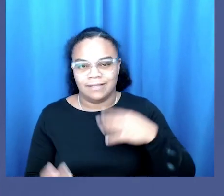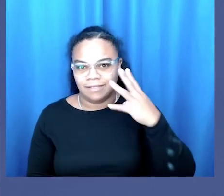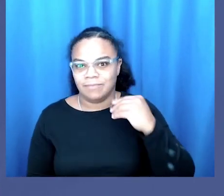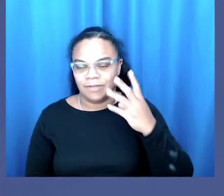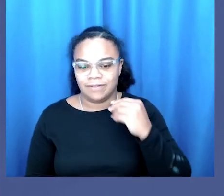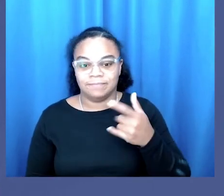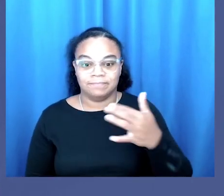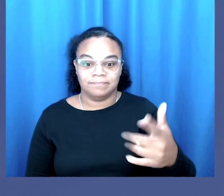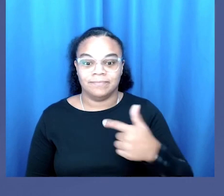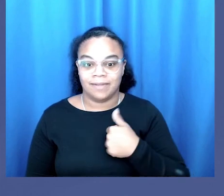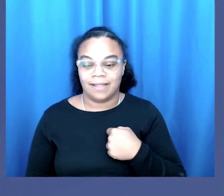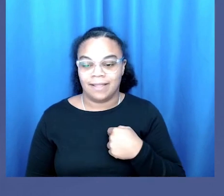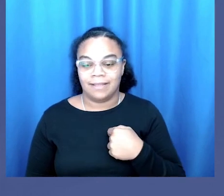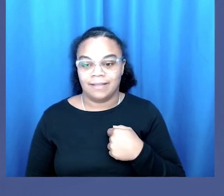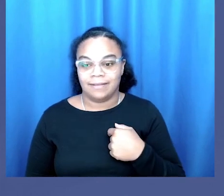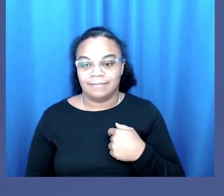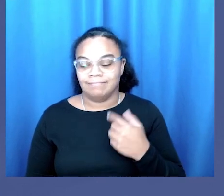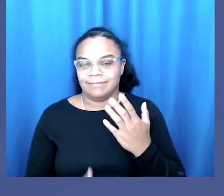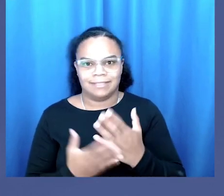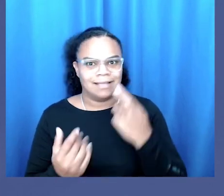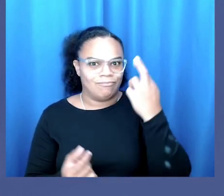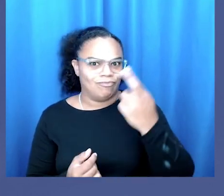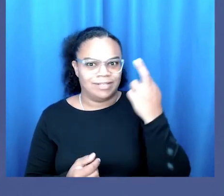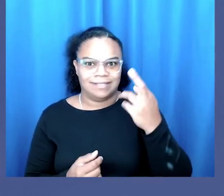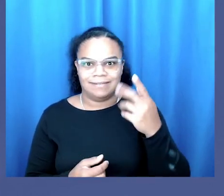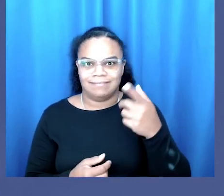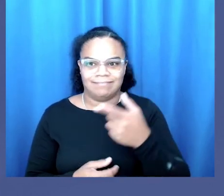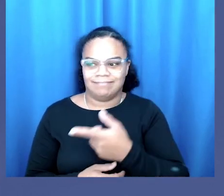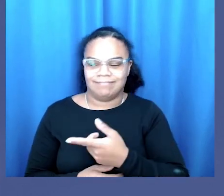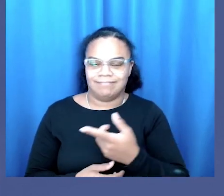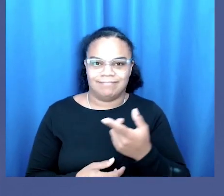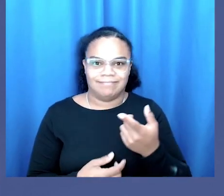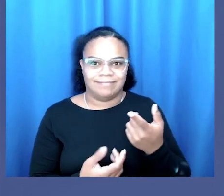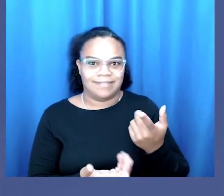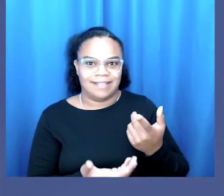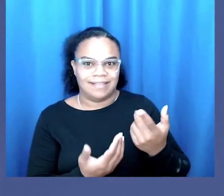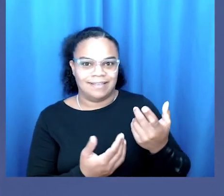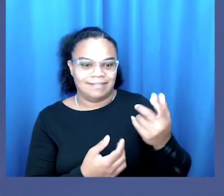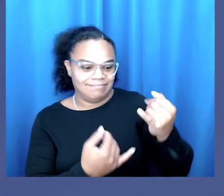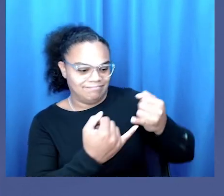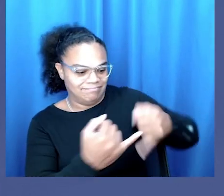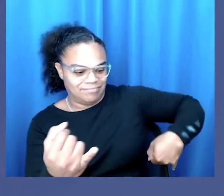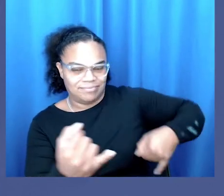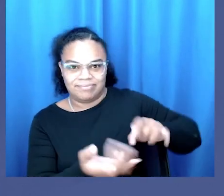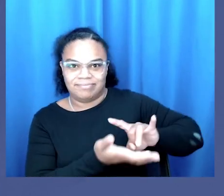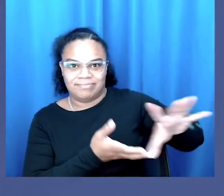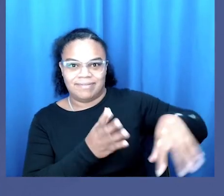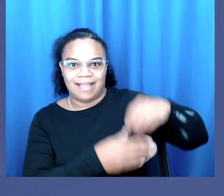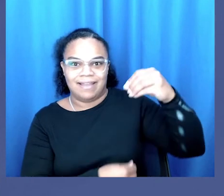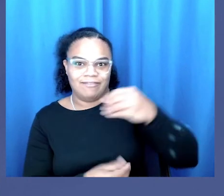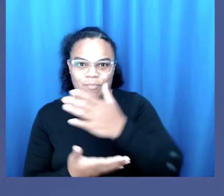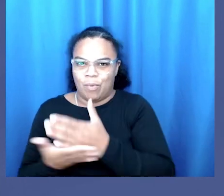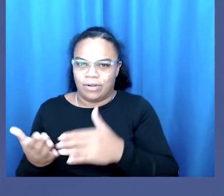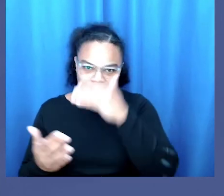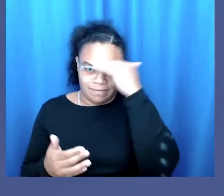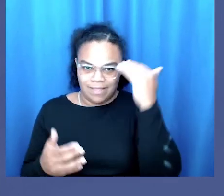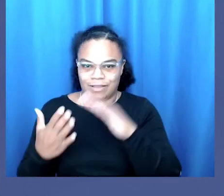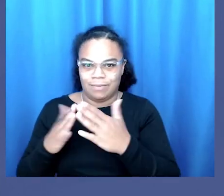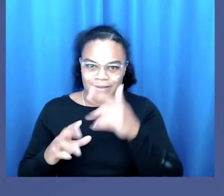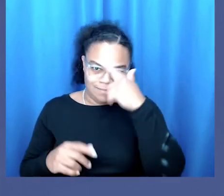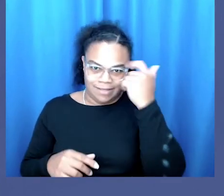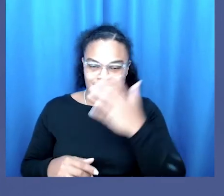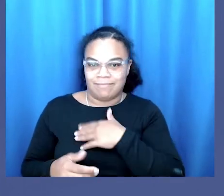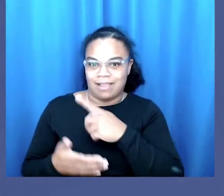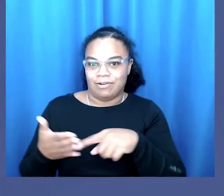um I ended up being like for some reason like ostracized from a certain part of like the black feminist community because of some of the